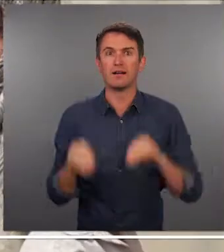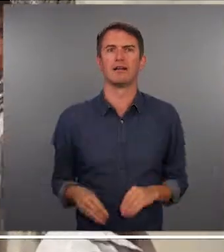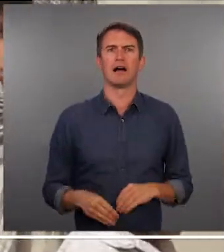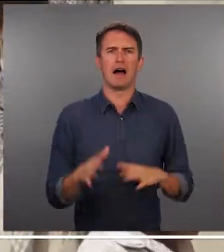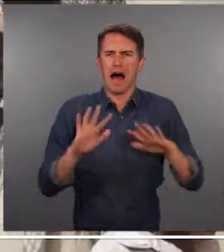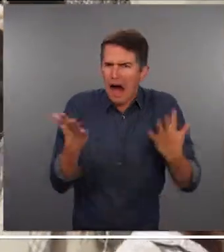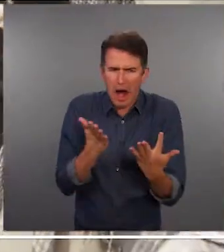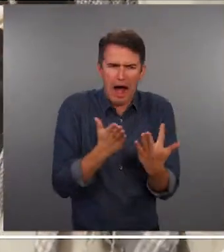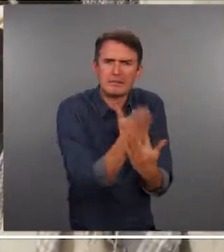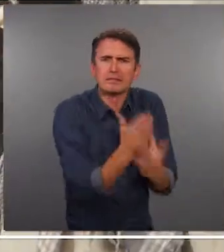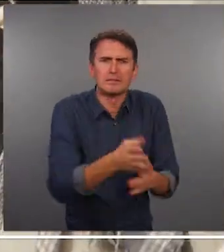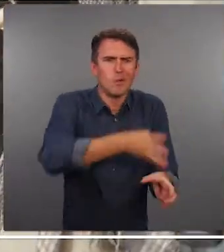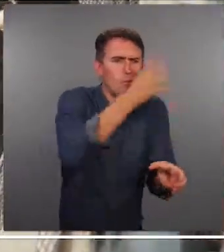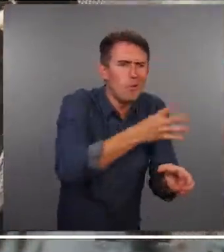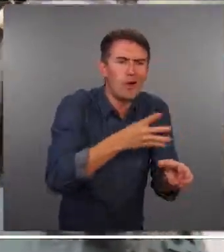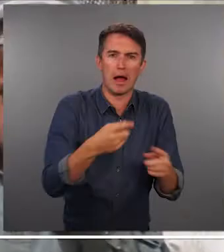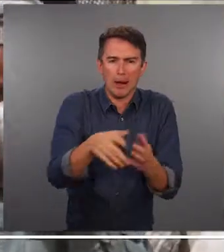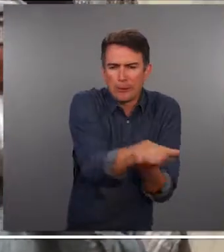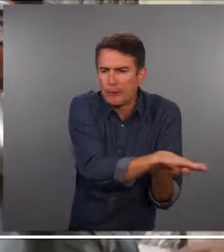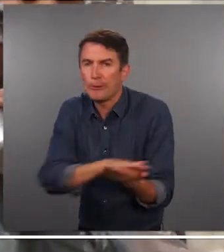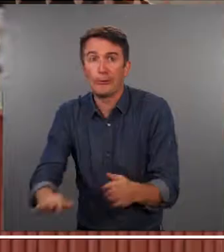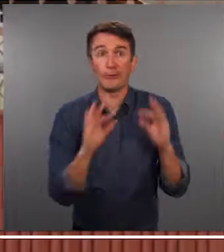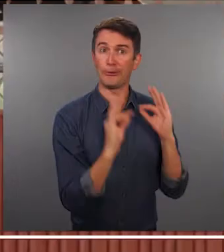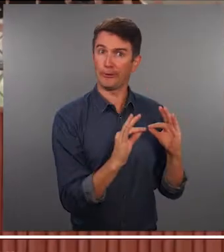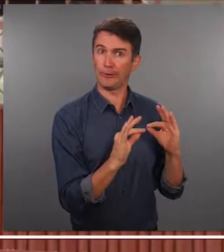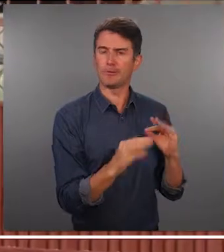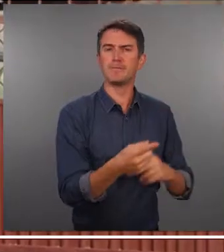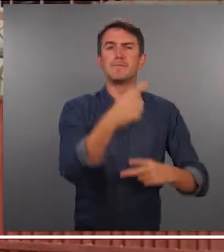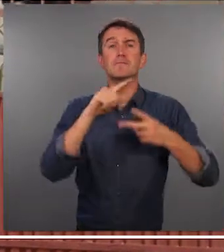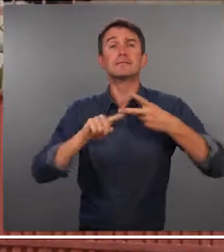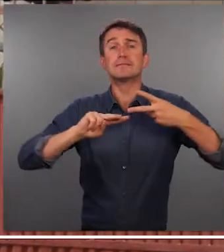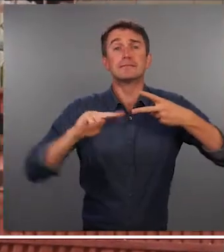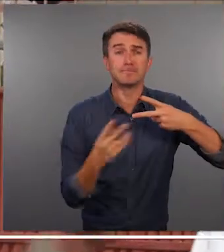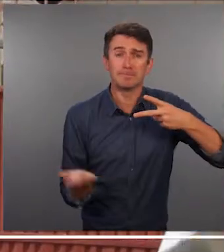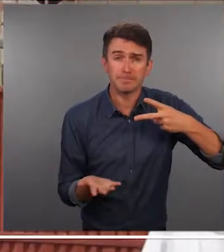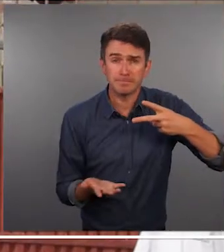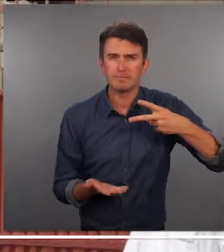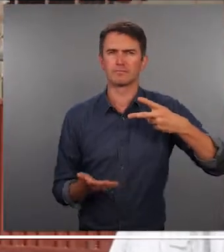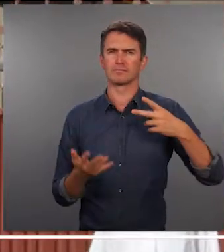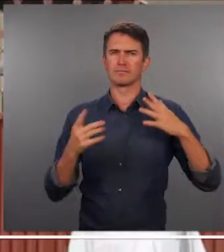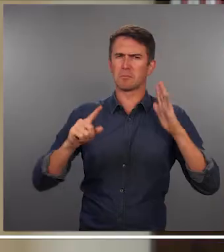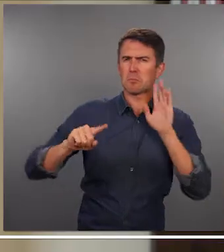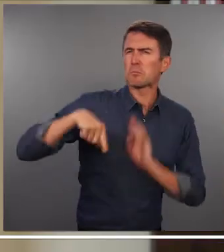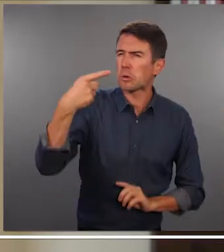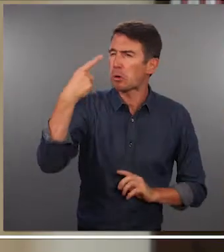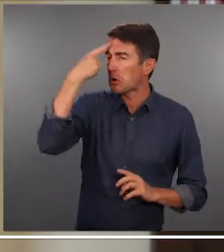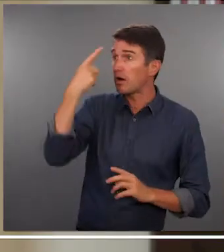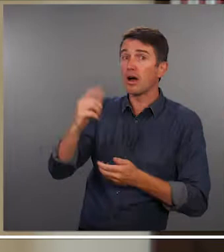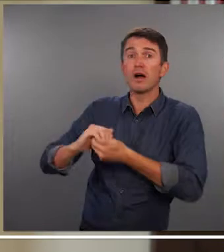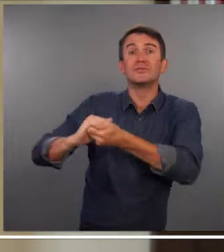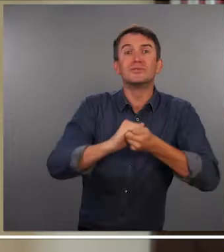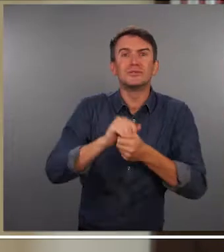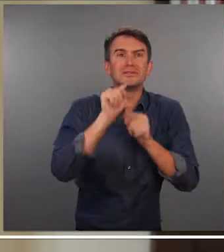importance of accessible water and sanitation Second thing, which is important to do, like, big organisations